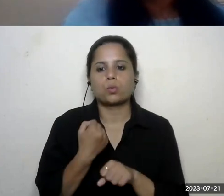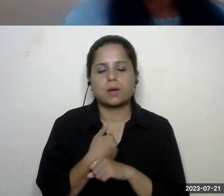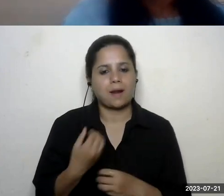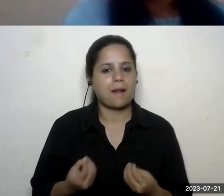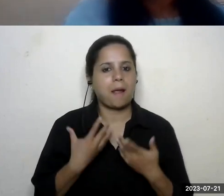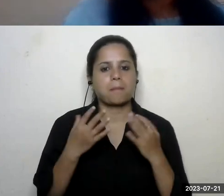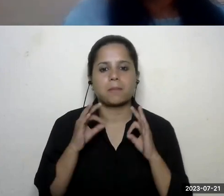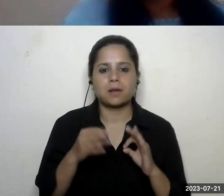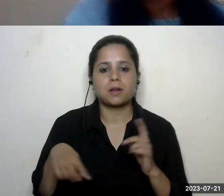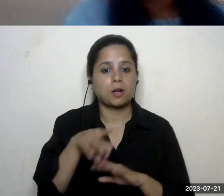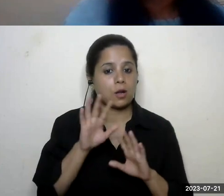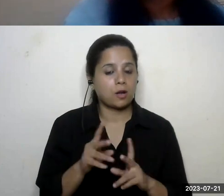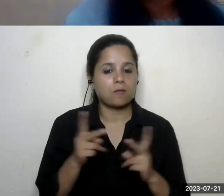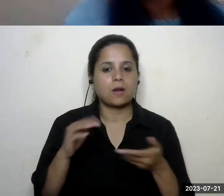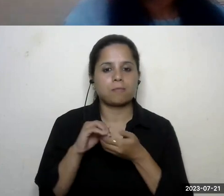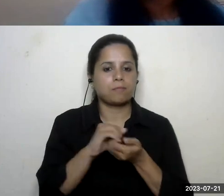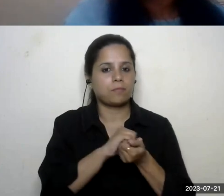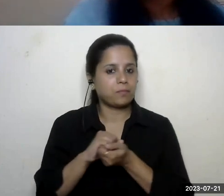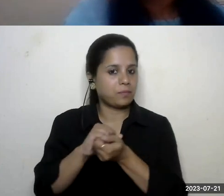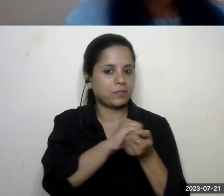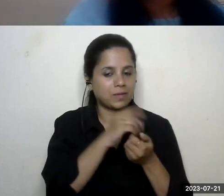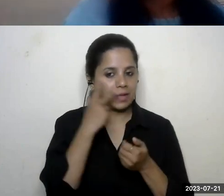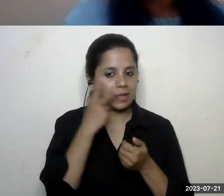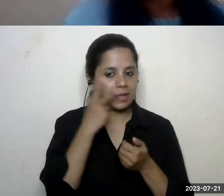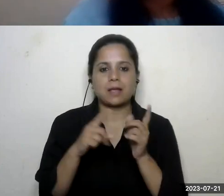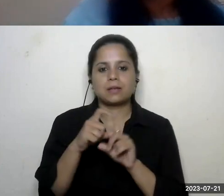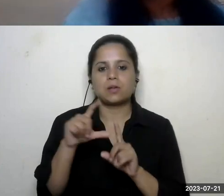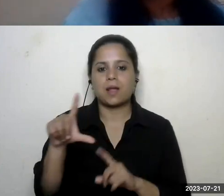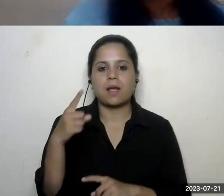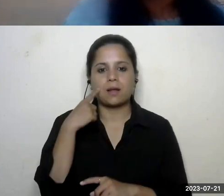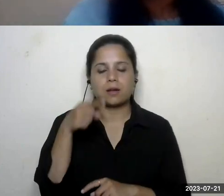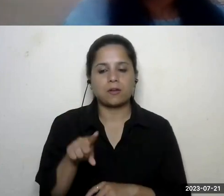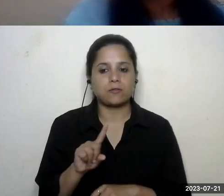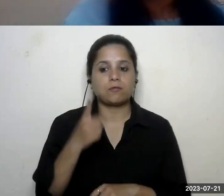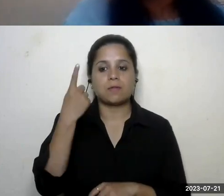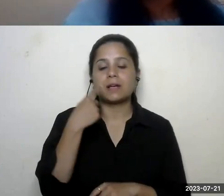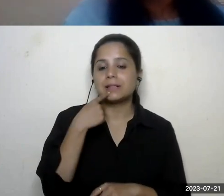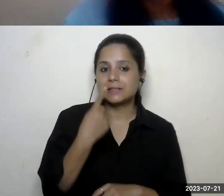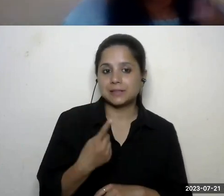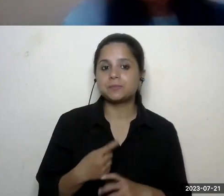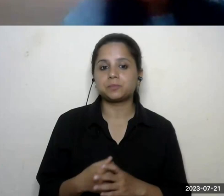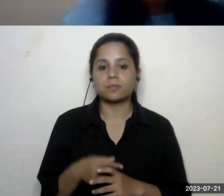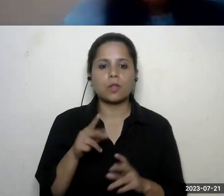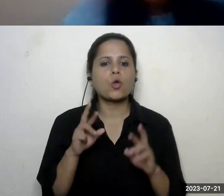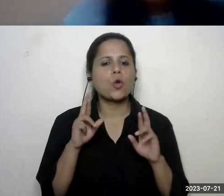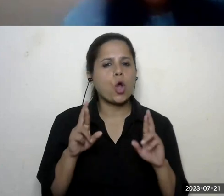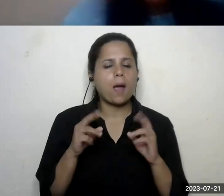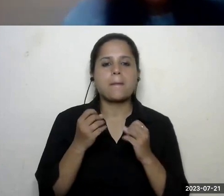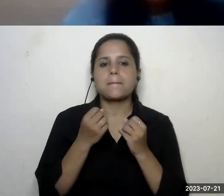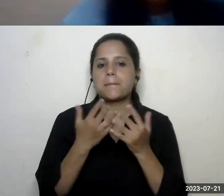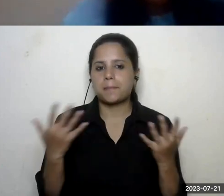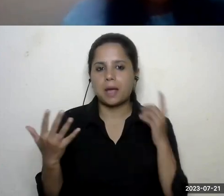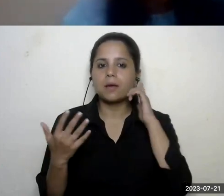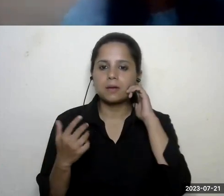happy that we are working in partnership with ndli this is the first of hopefully many uh